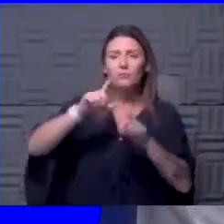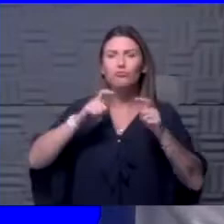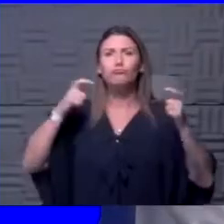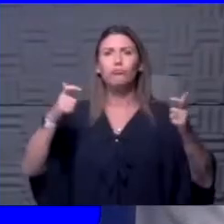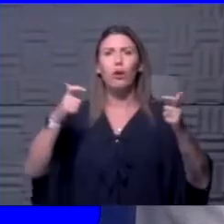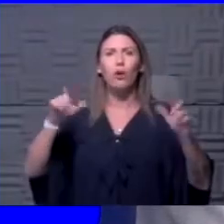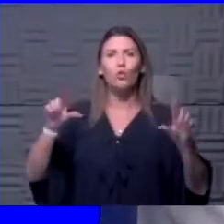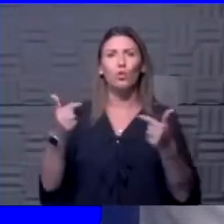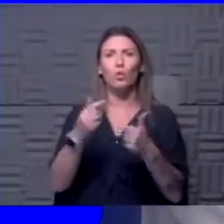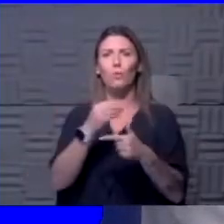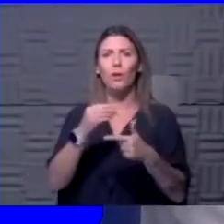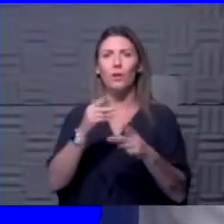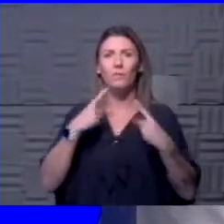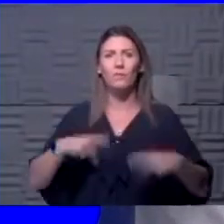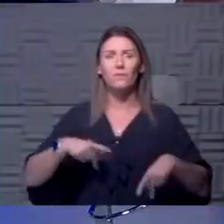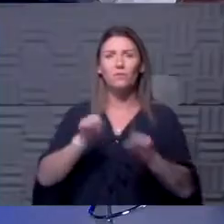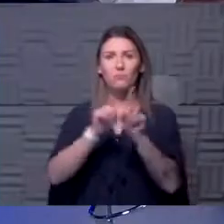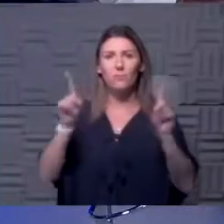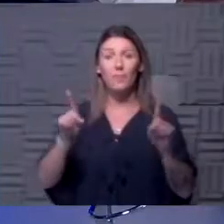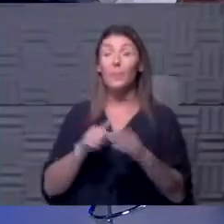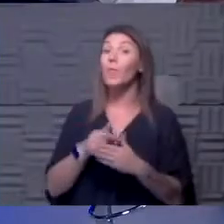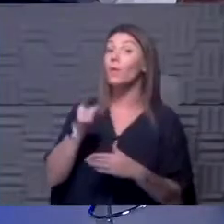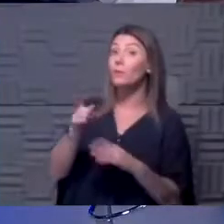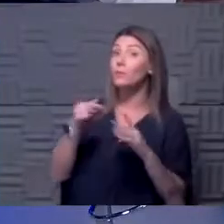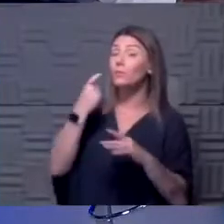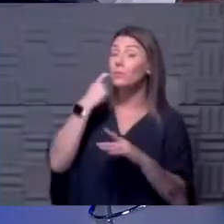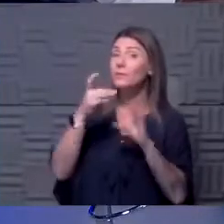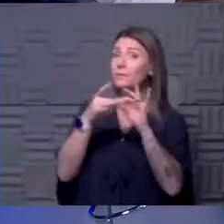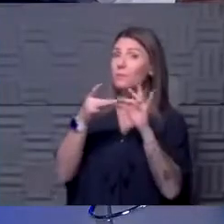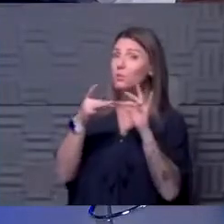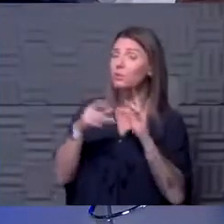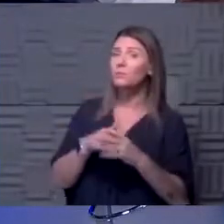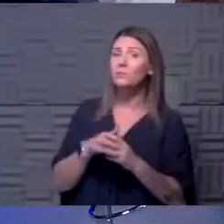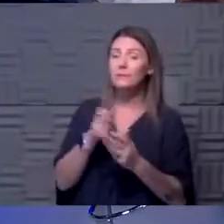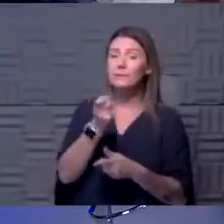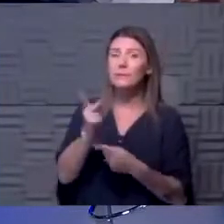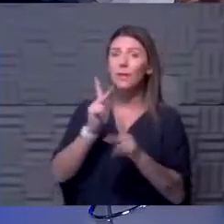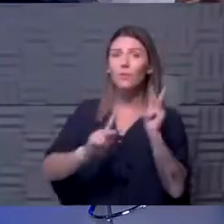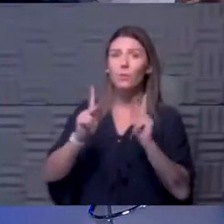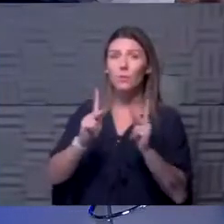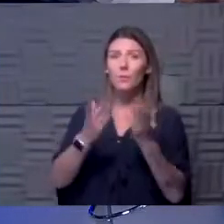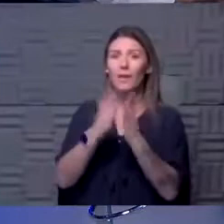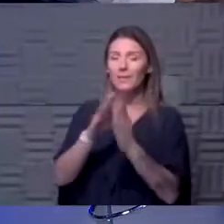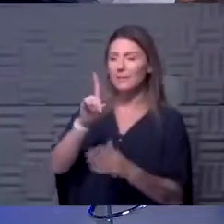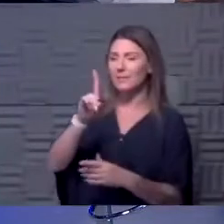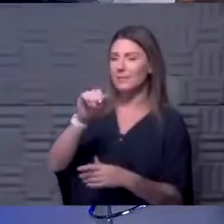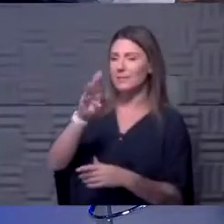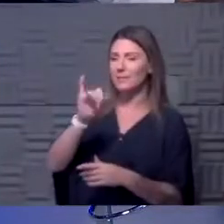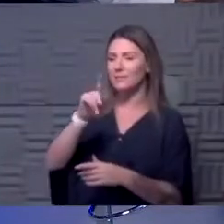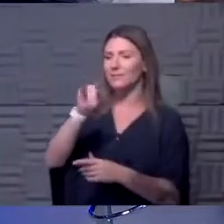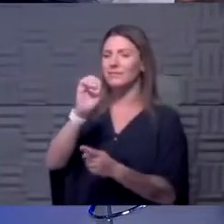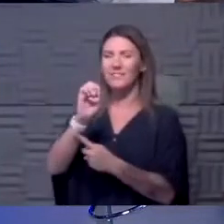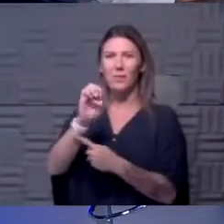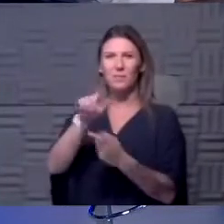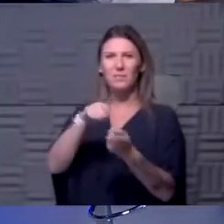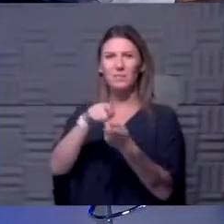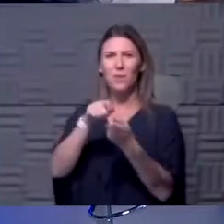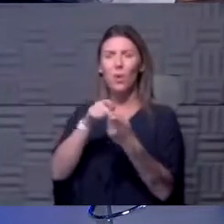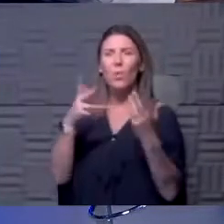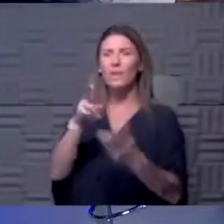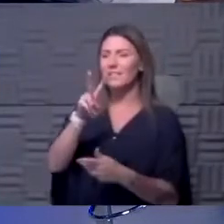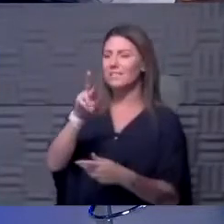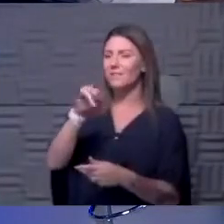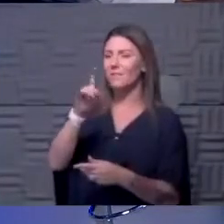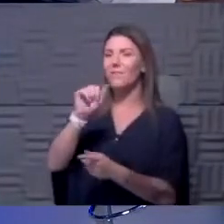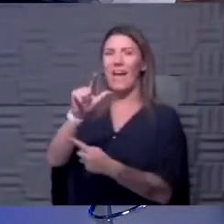physical distancing. Bob? You just mentioned it. And I think several people have asked this, Debbie in particular, please explain what a viral load